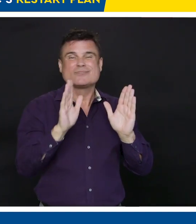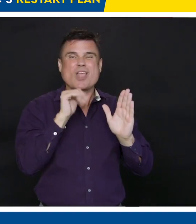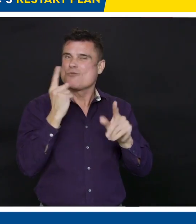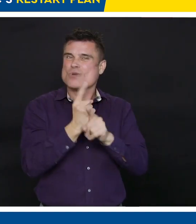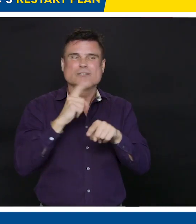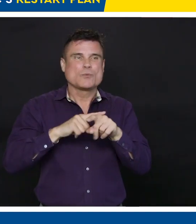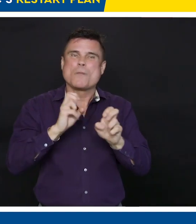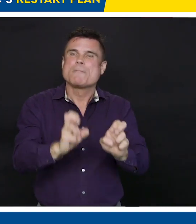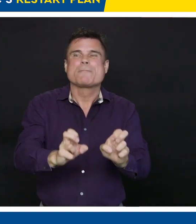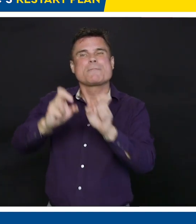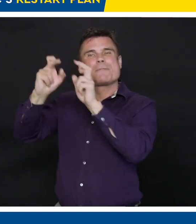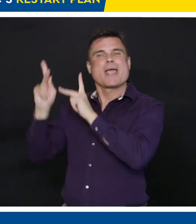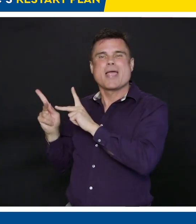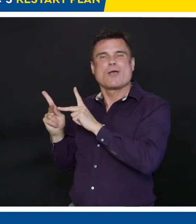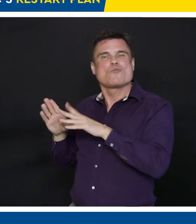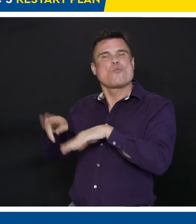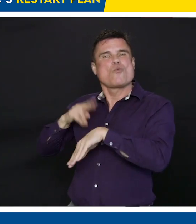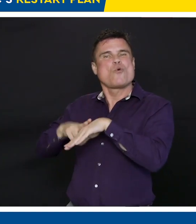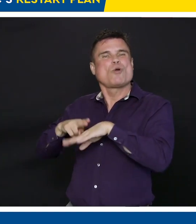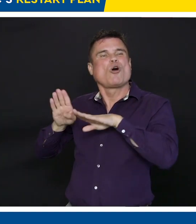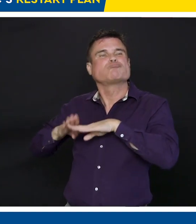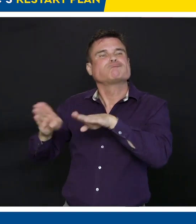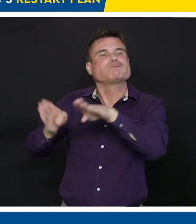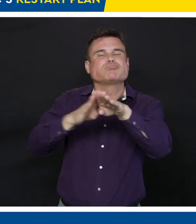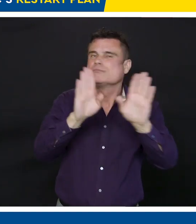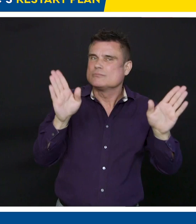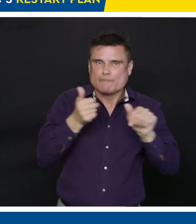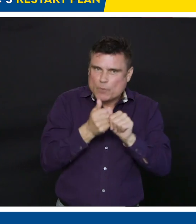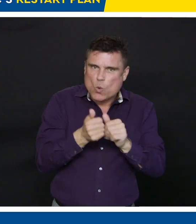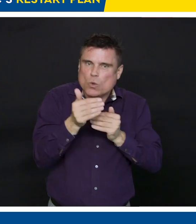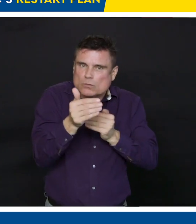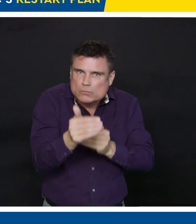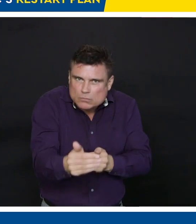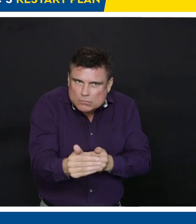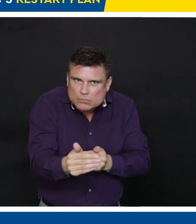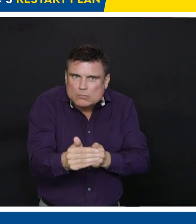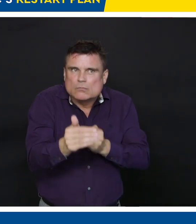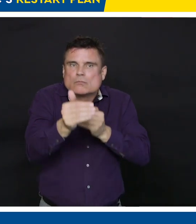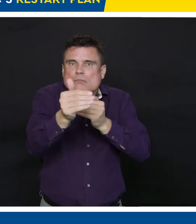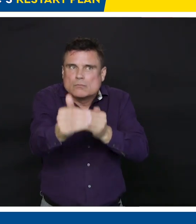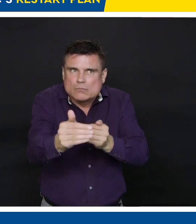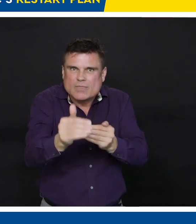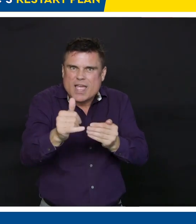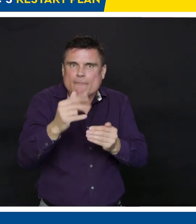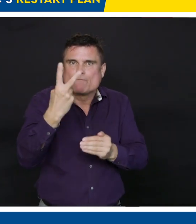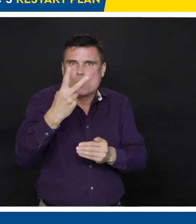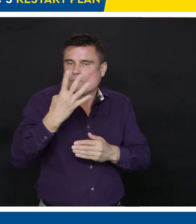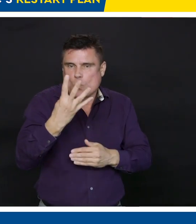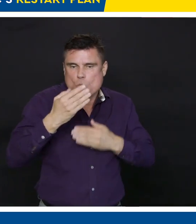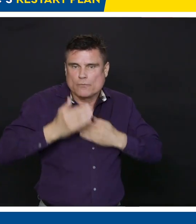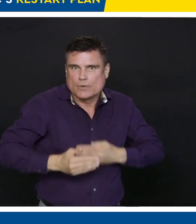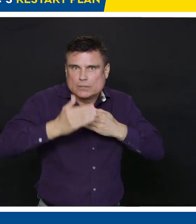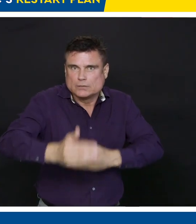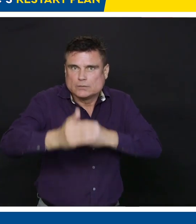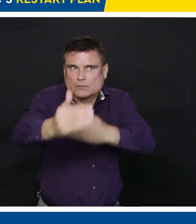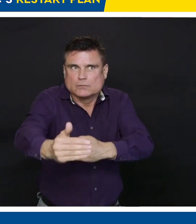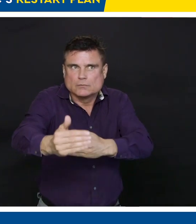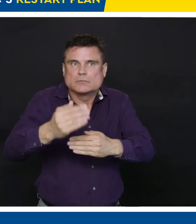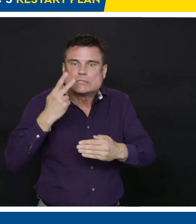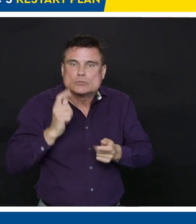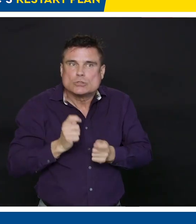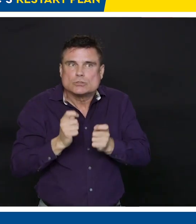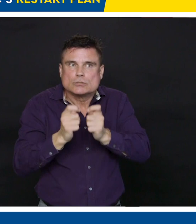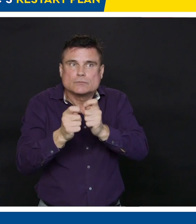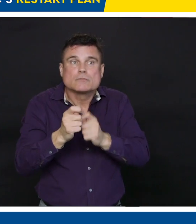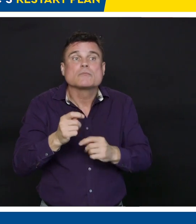We expect after the Victoria Day long weekend, we'll see more businesses, see their plans put in place. We'll see more